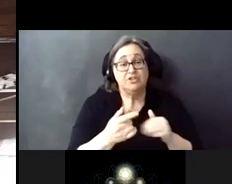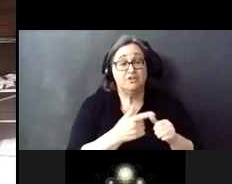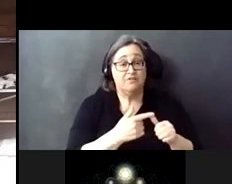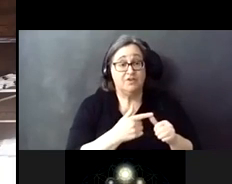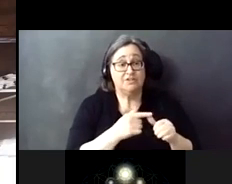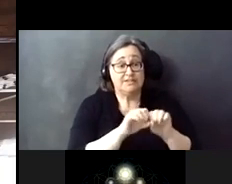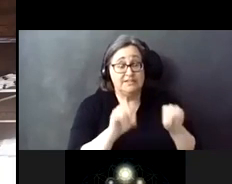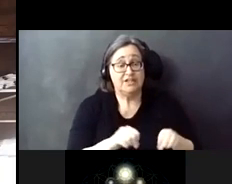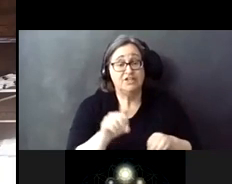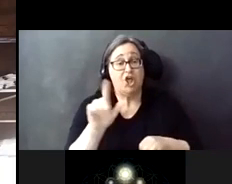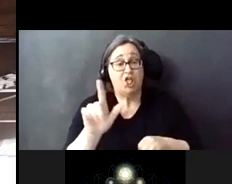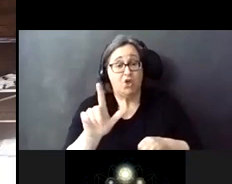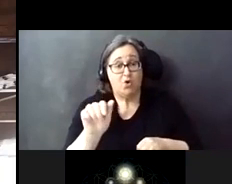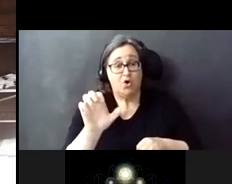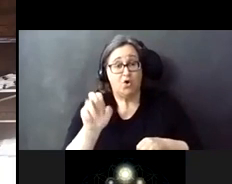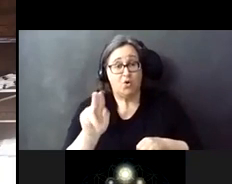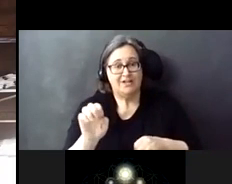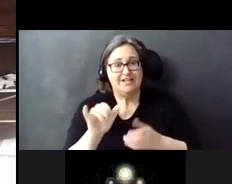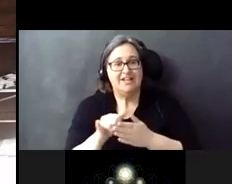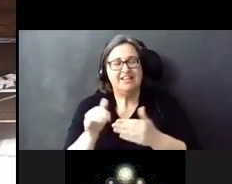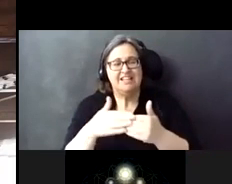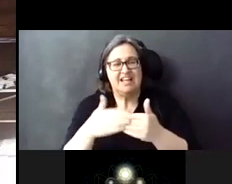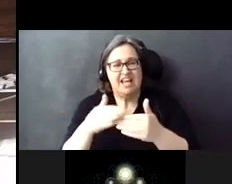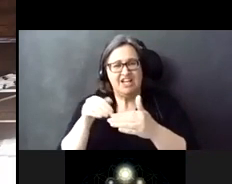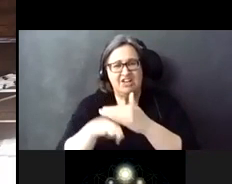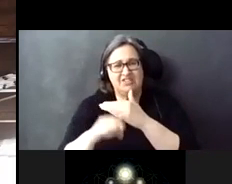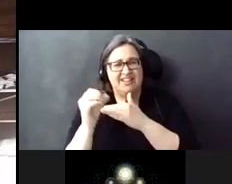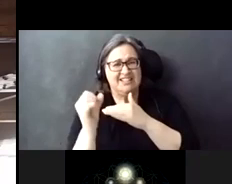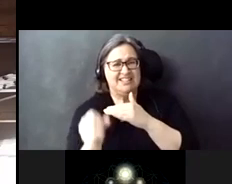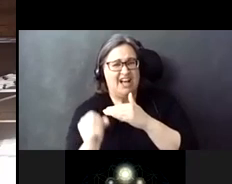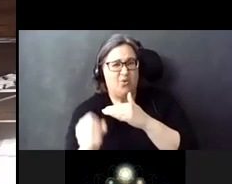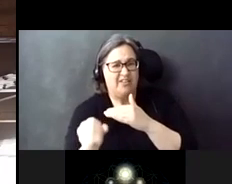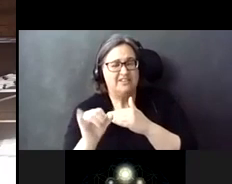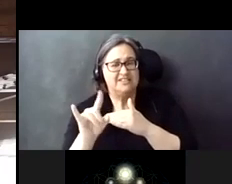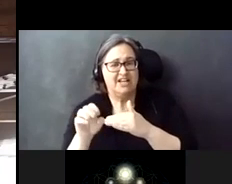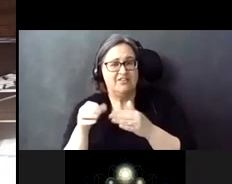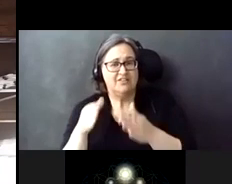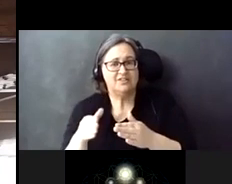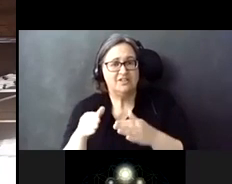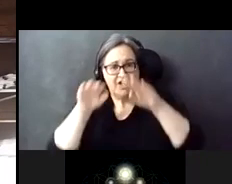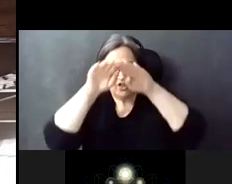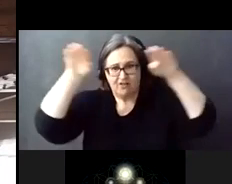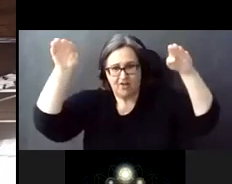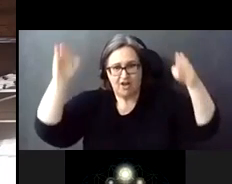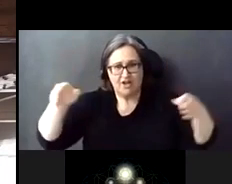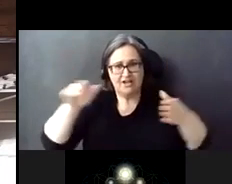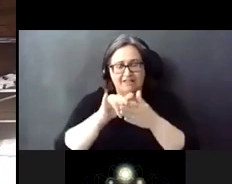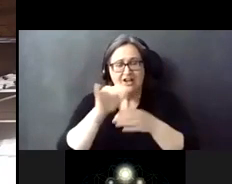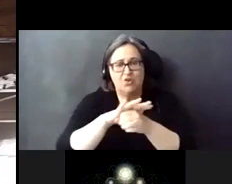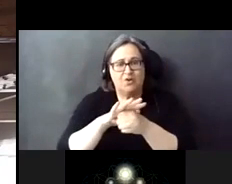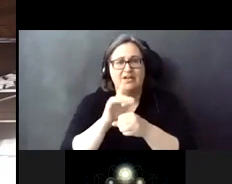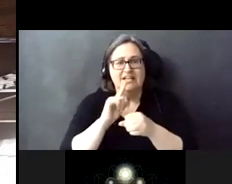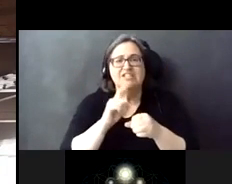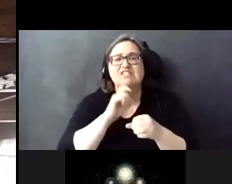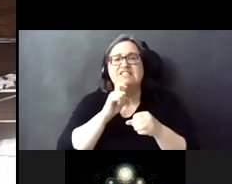The existing Lawrence Station is a gated entrance on the south side of the street. The viaduct at this location is a